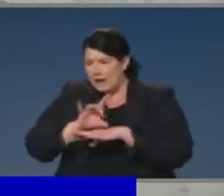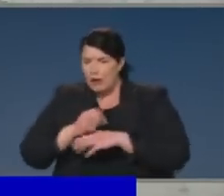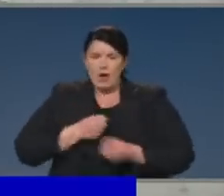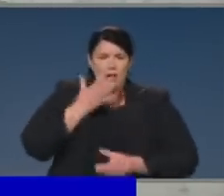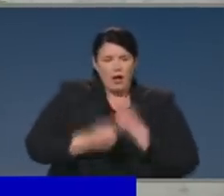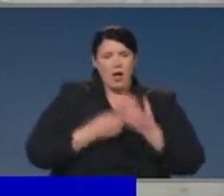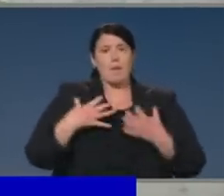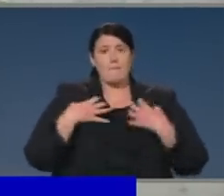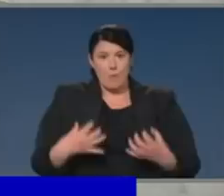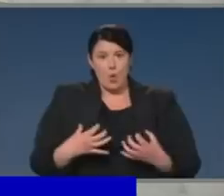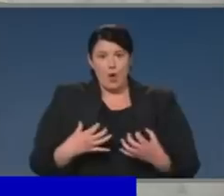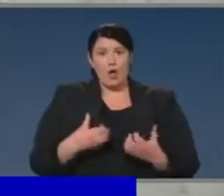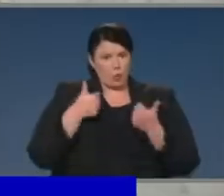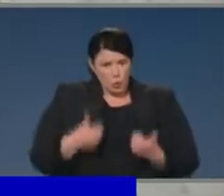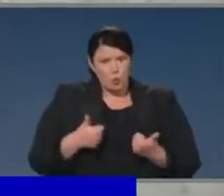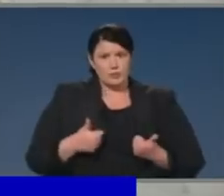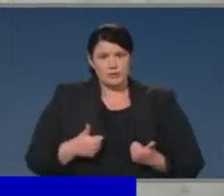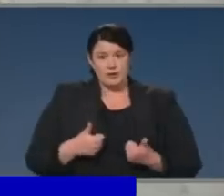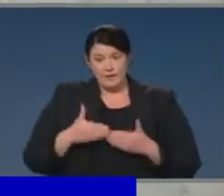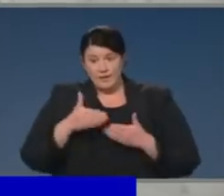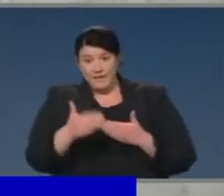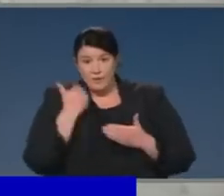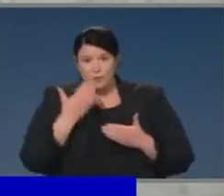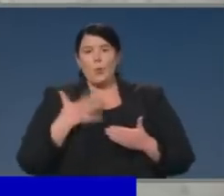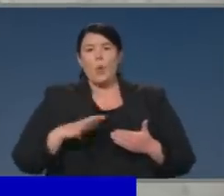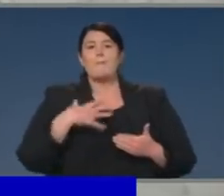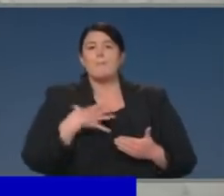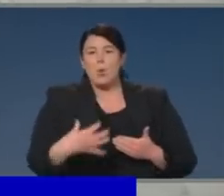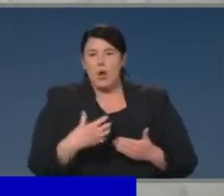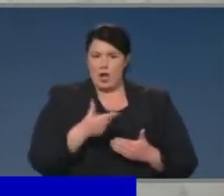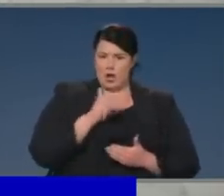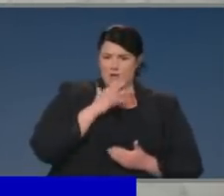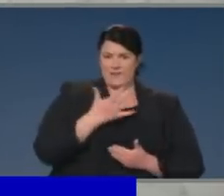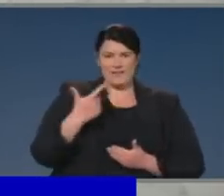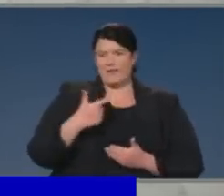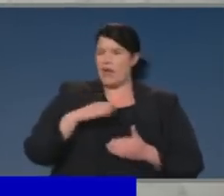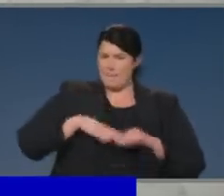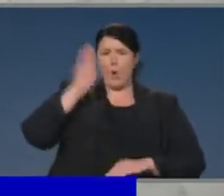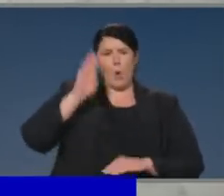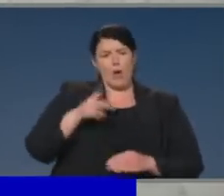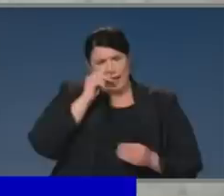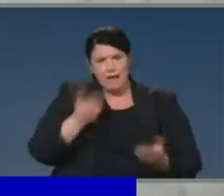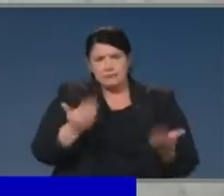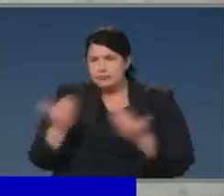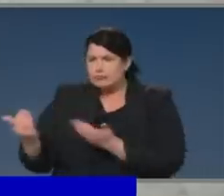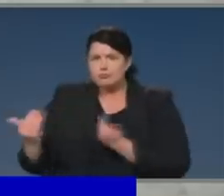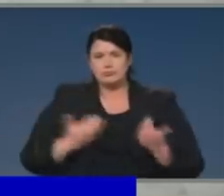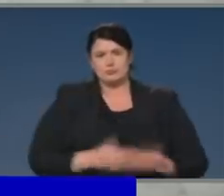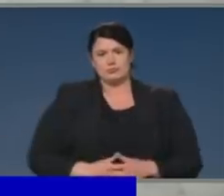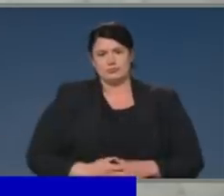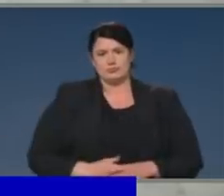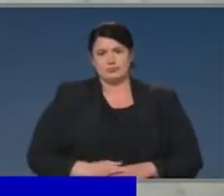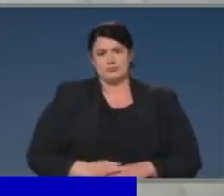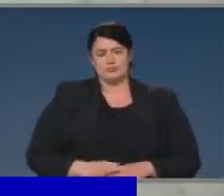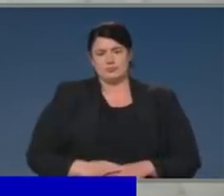We need more too. So that is in and of itself an improvement. And as I said before, we understand the social